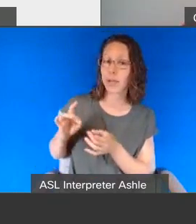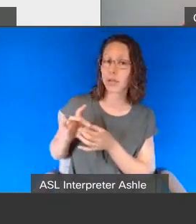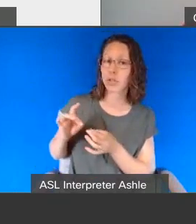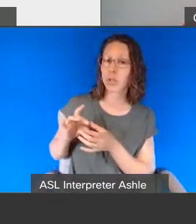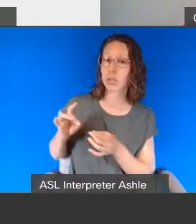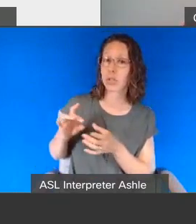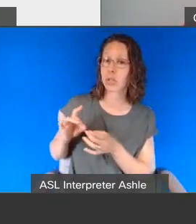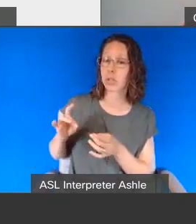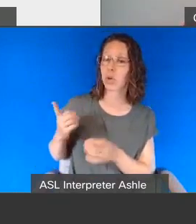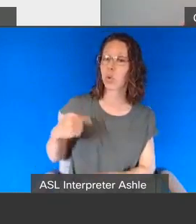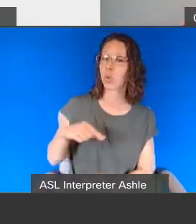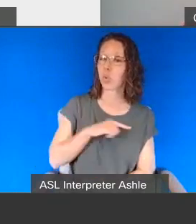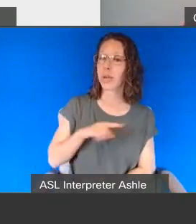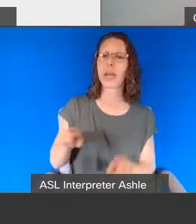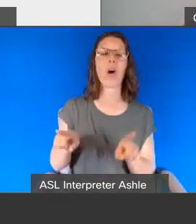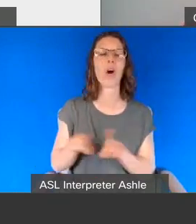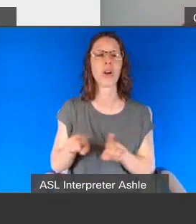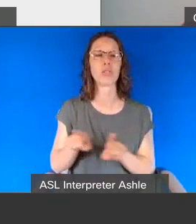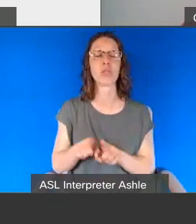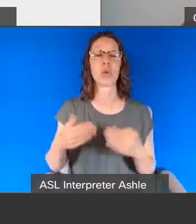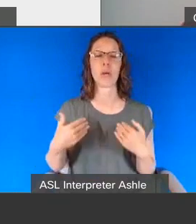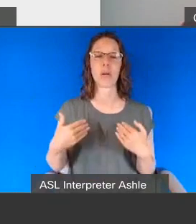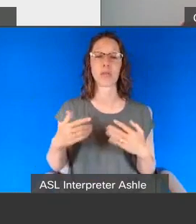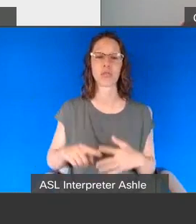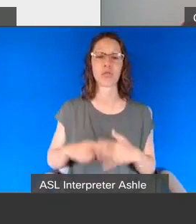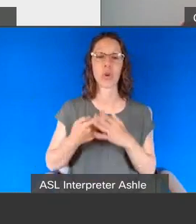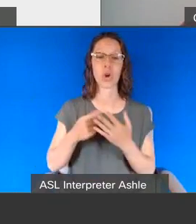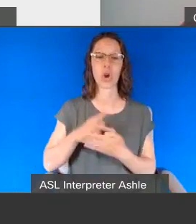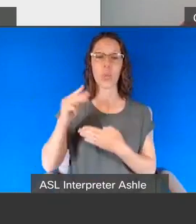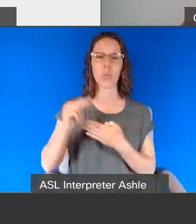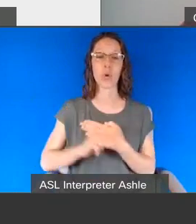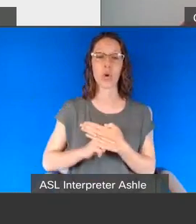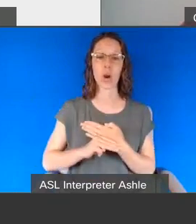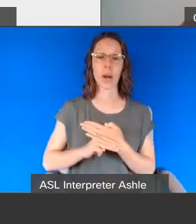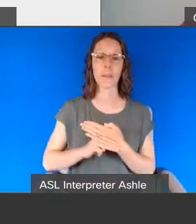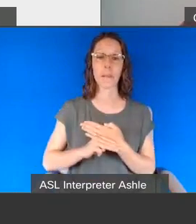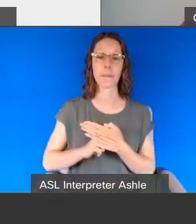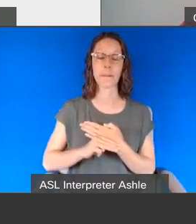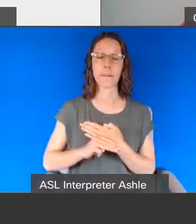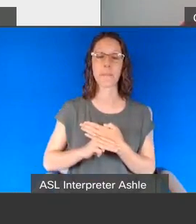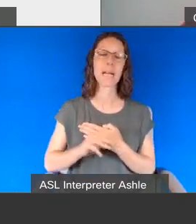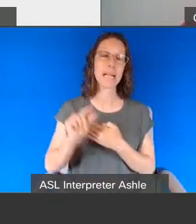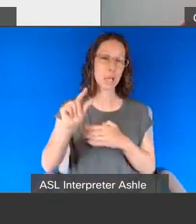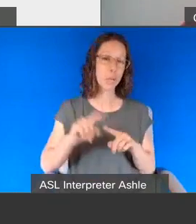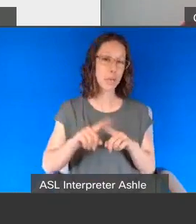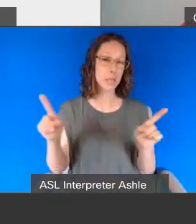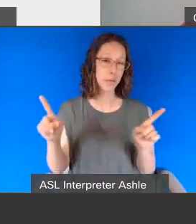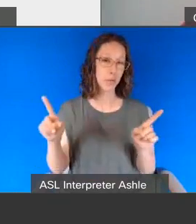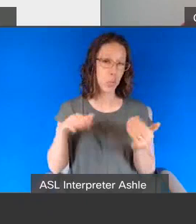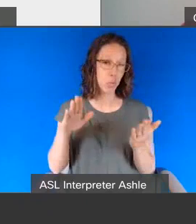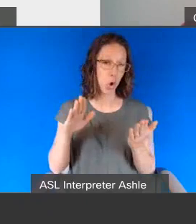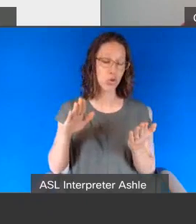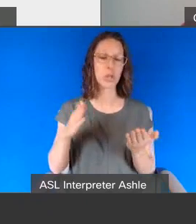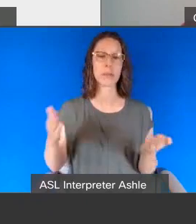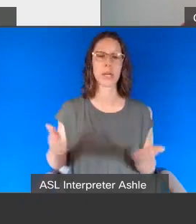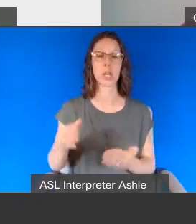also uh have begun this program slightly a a slightly different way but here in